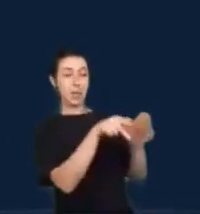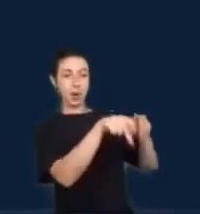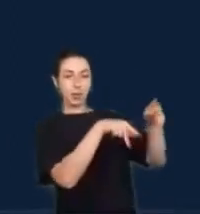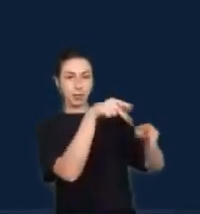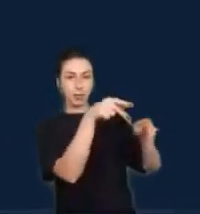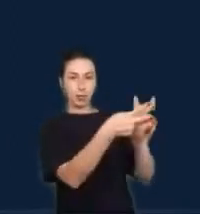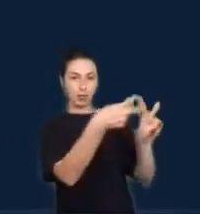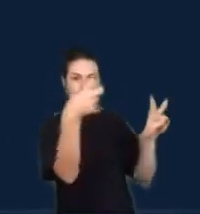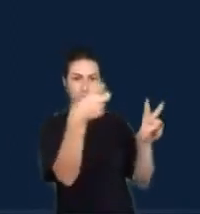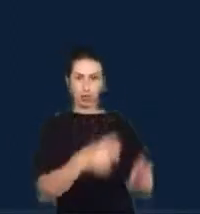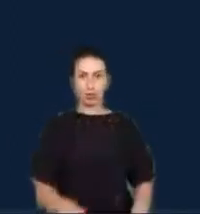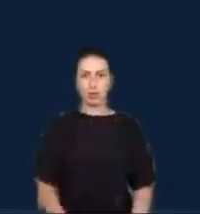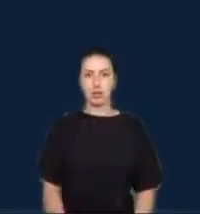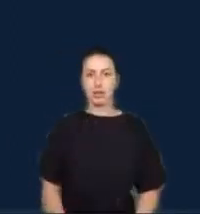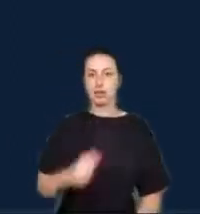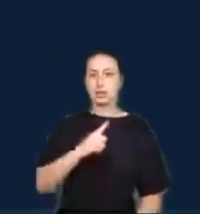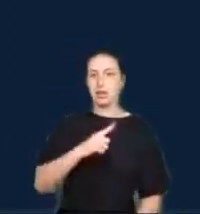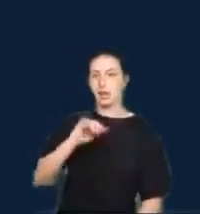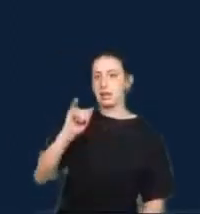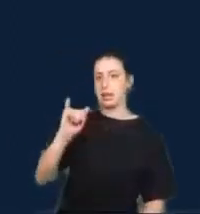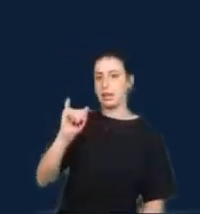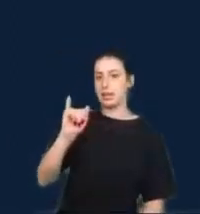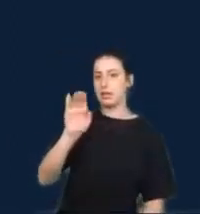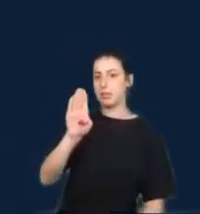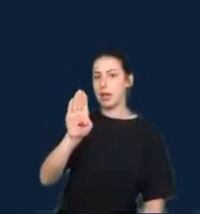site of science and activism.